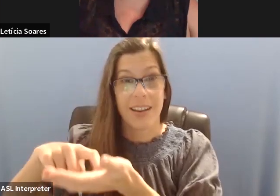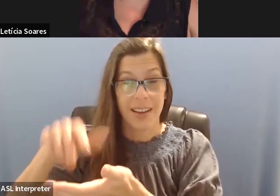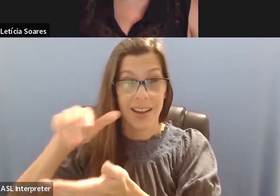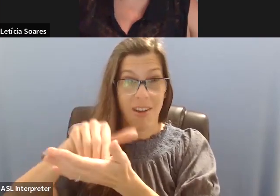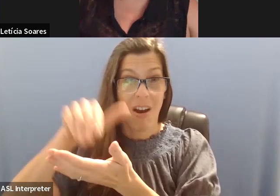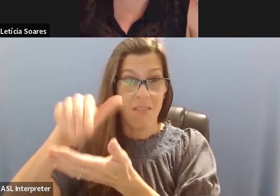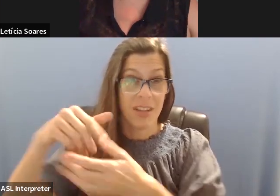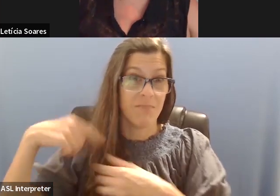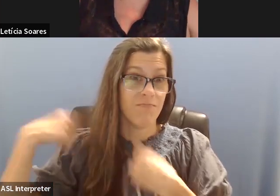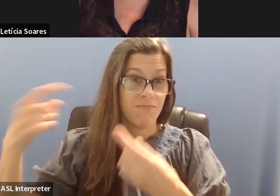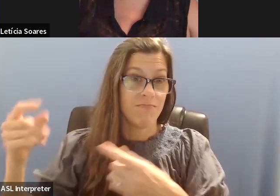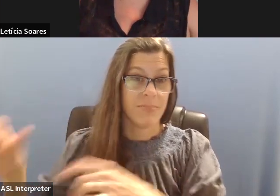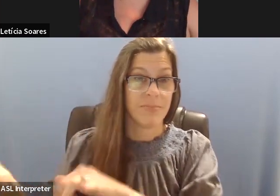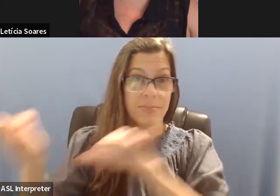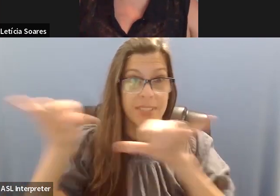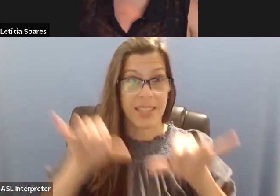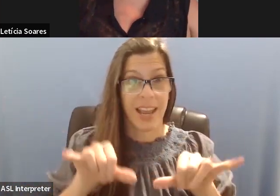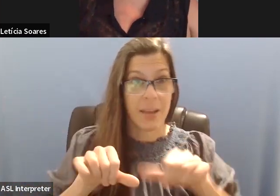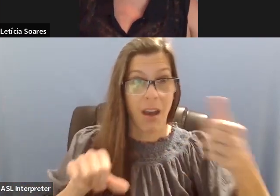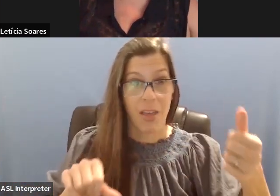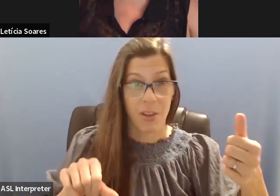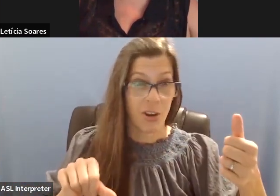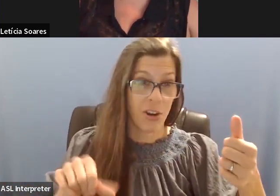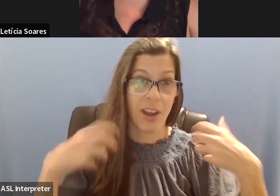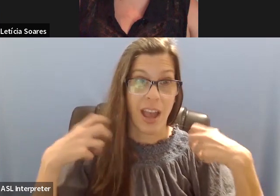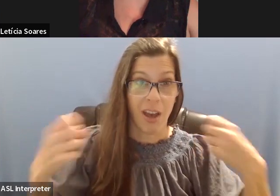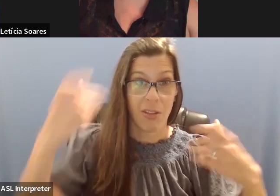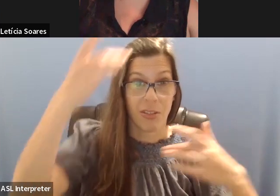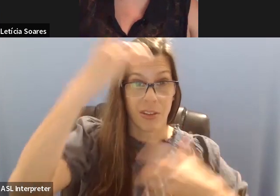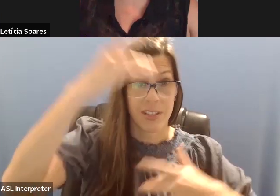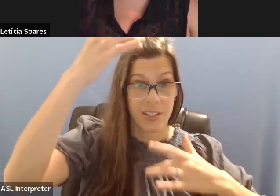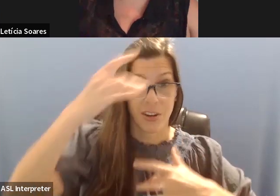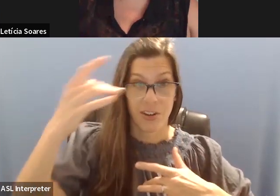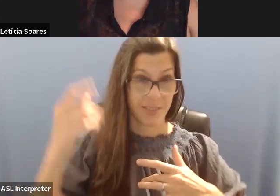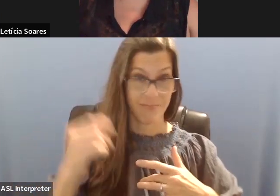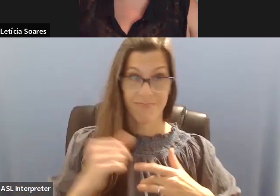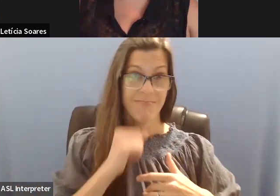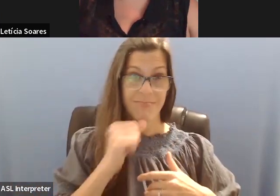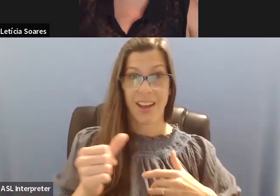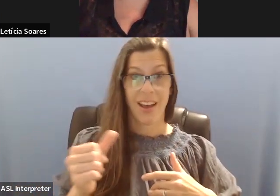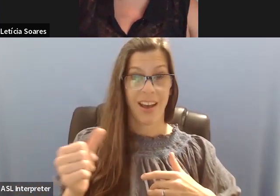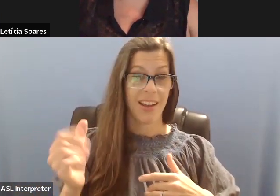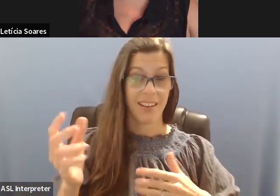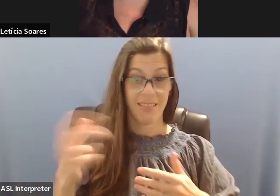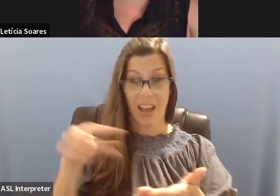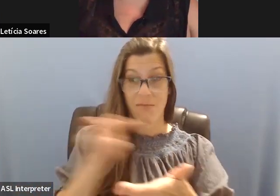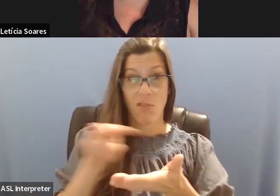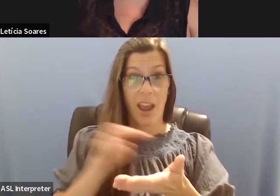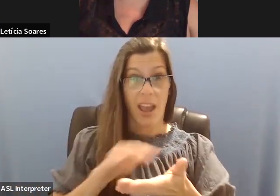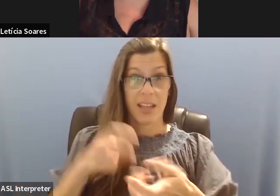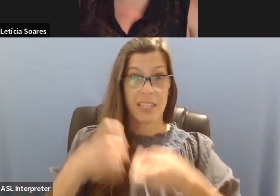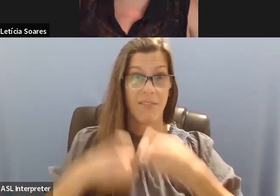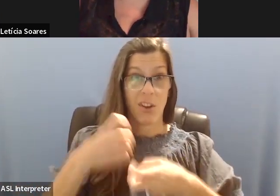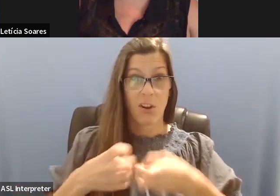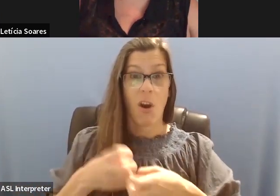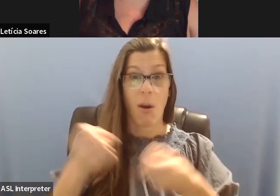a lot of other health concerns do. And it's difficult. Um, I, I know from just reading about it some that it's difficult for a